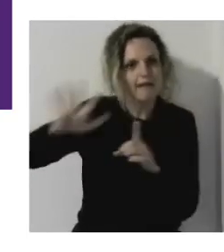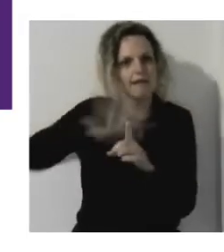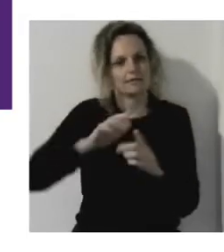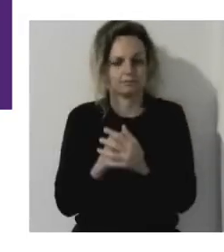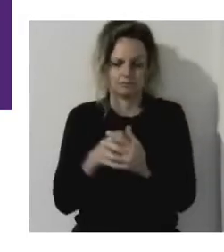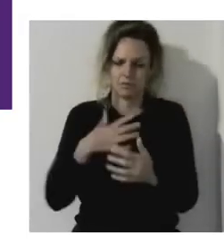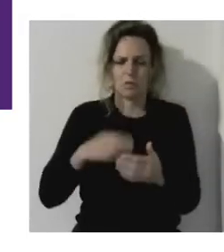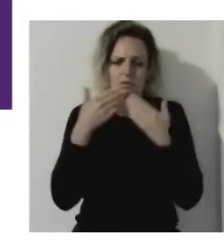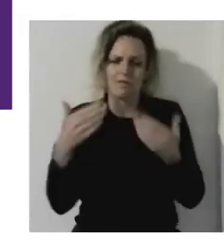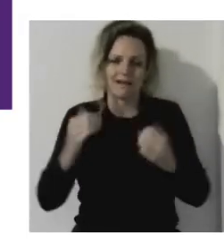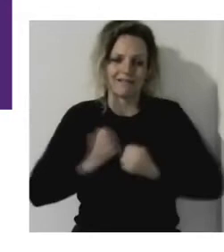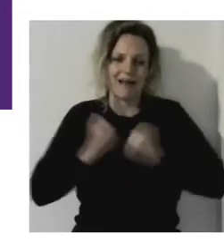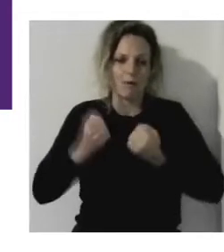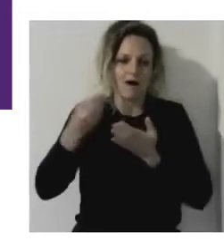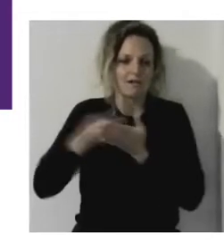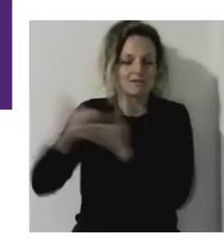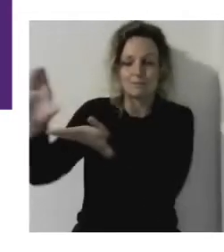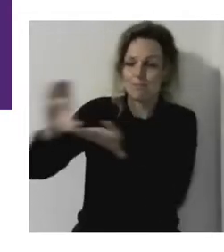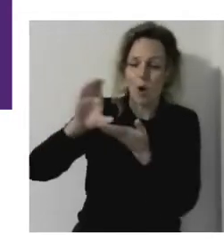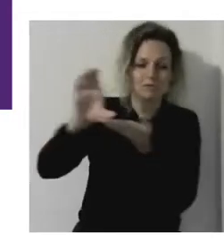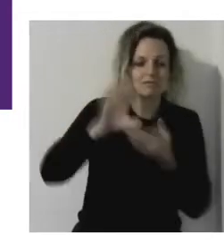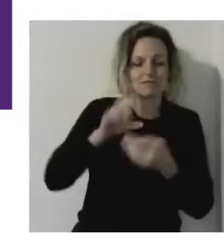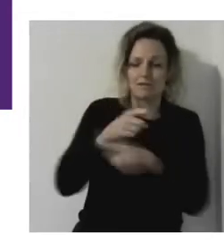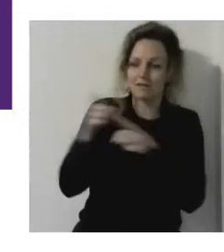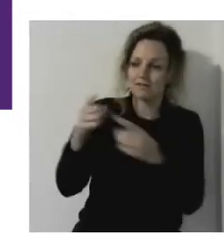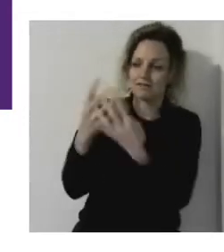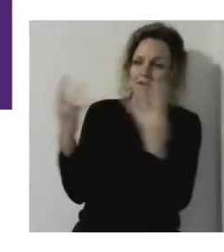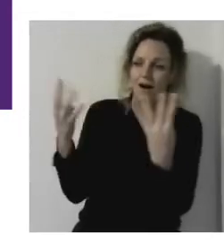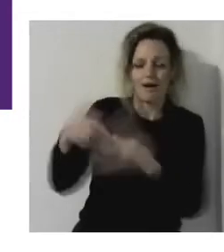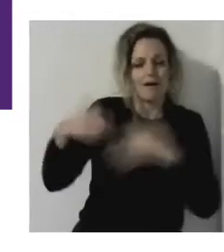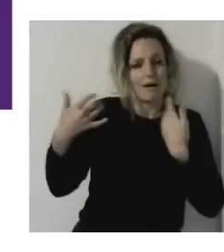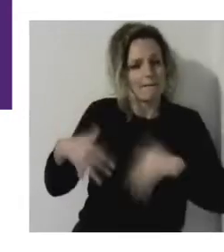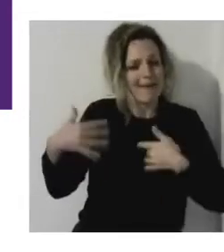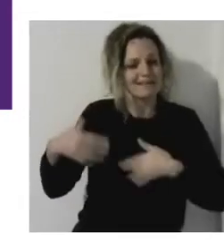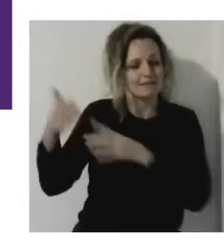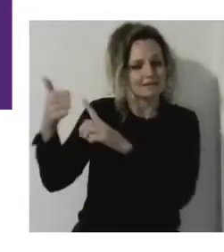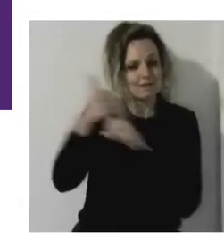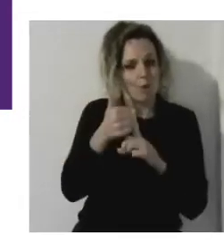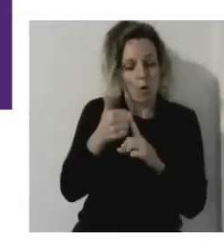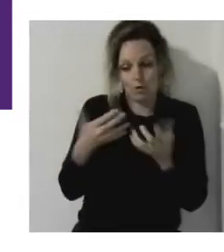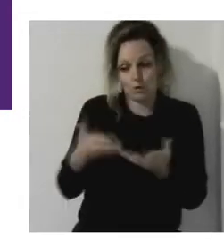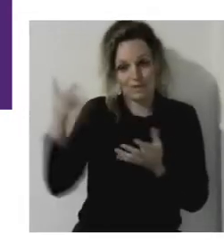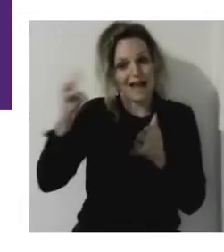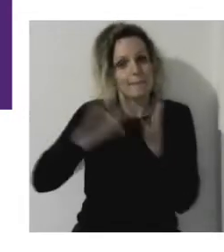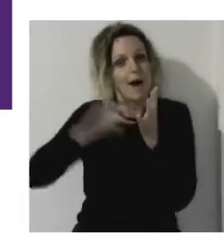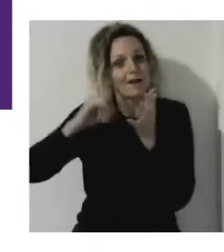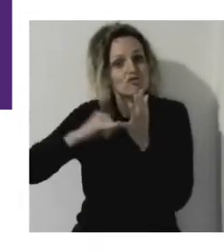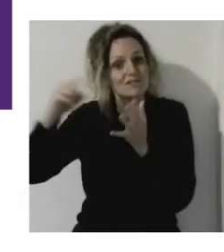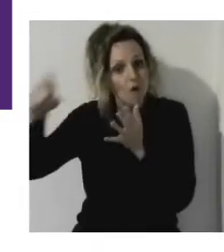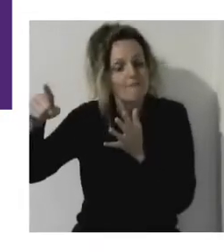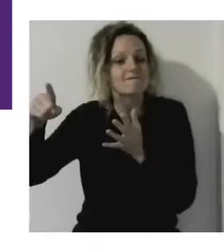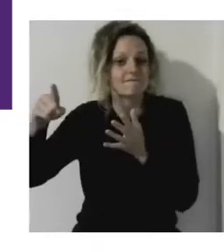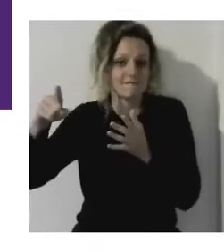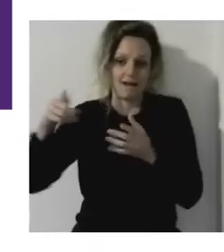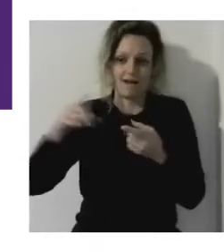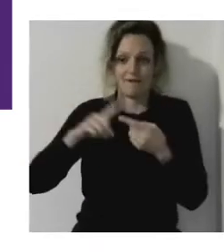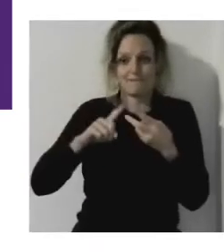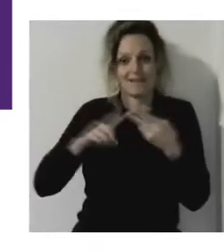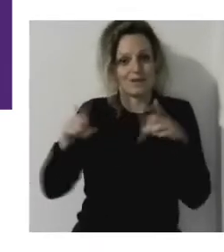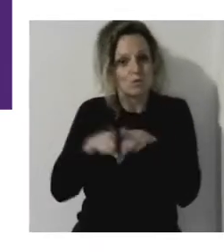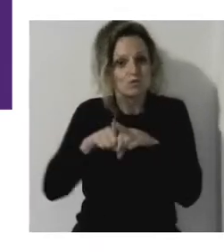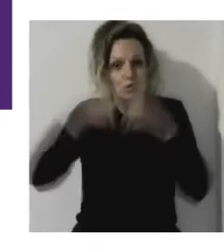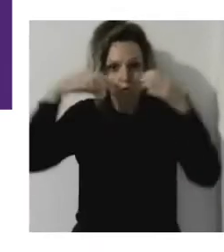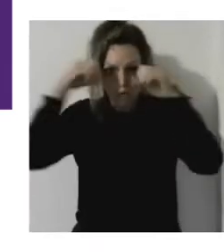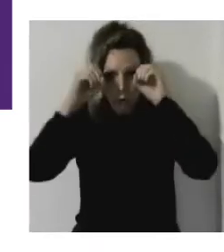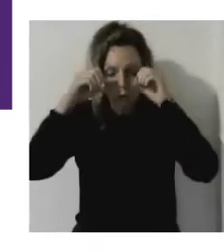didn't have an amazing support. So Microsoft is our key sponsor. Then we've got Barclays, Google, Intuit, Meta and Sony. And